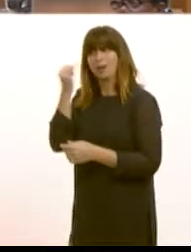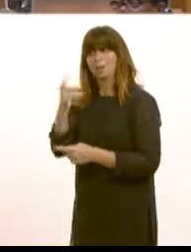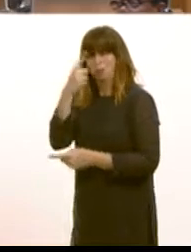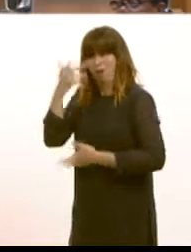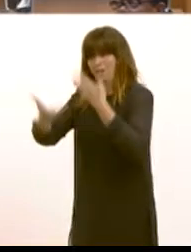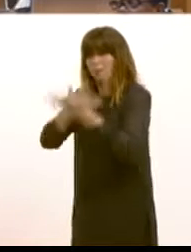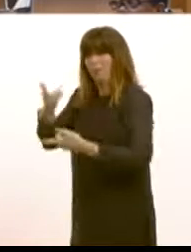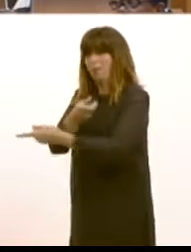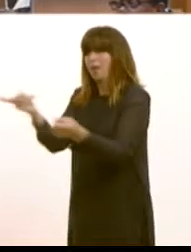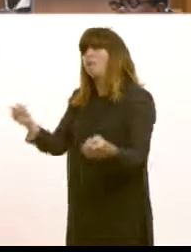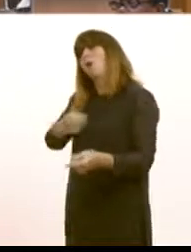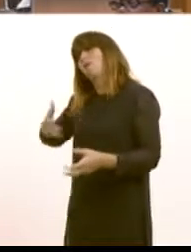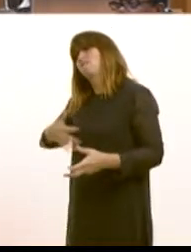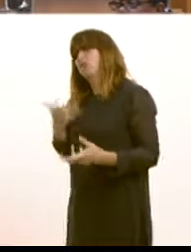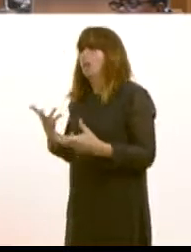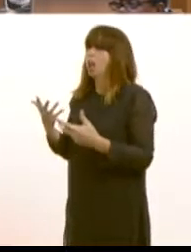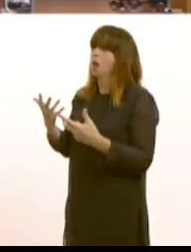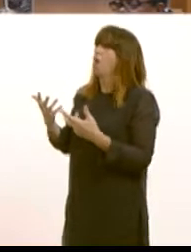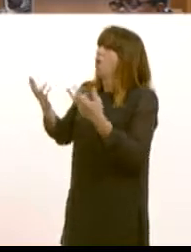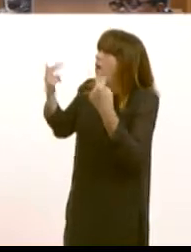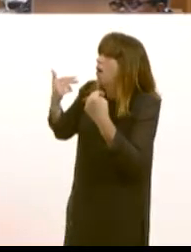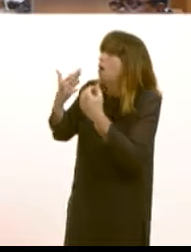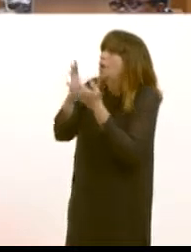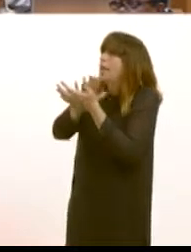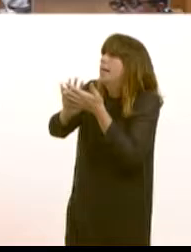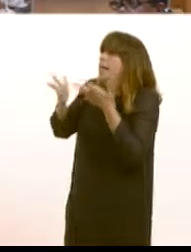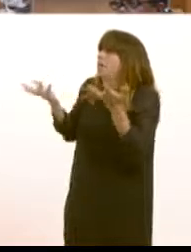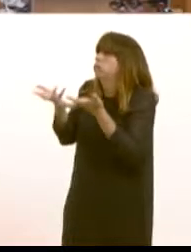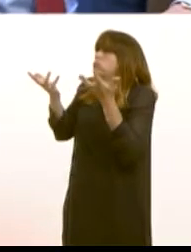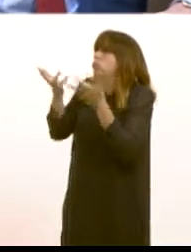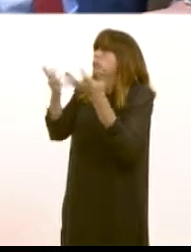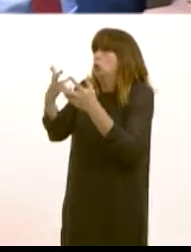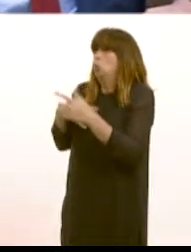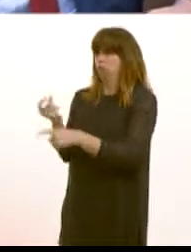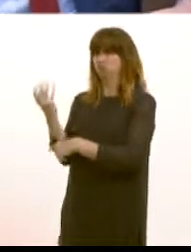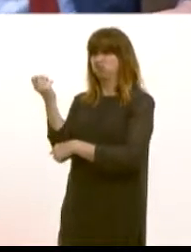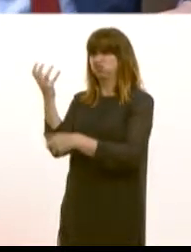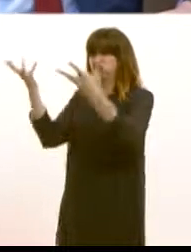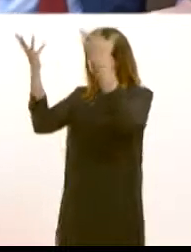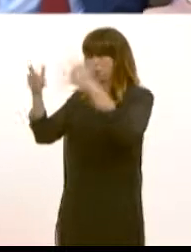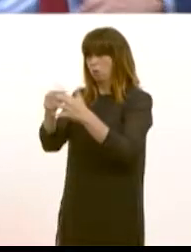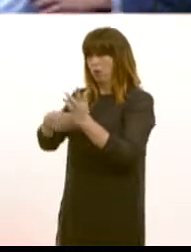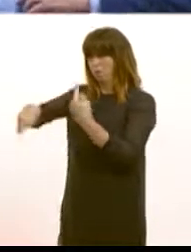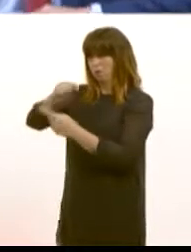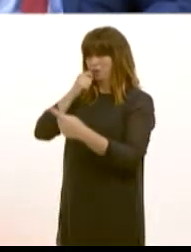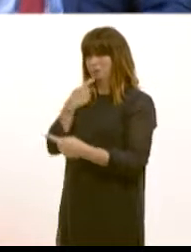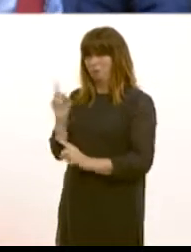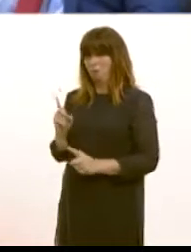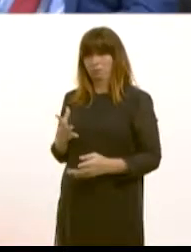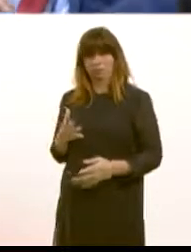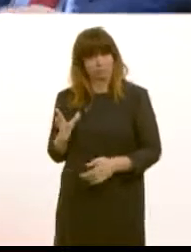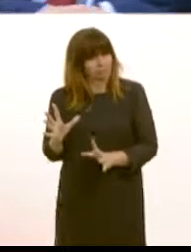the area that she doesn't want to see emissions controlled properly. But there's another point here as well. If you look at